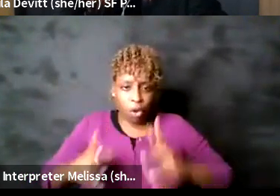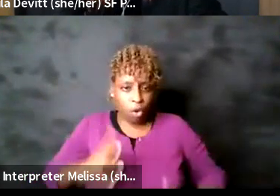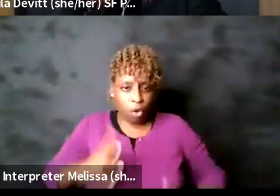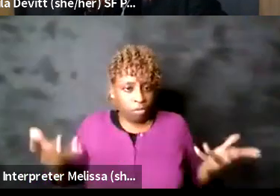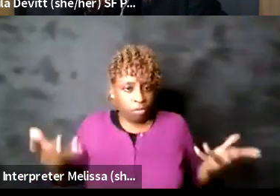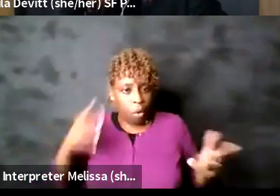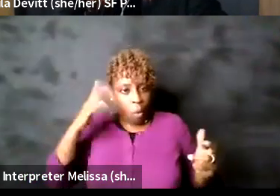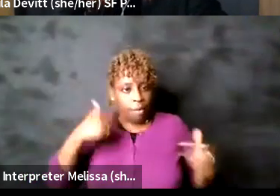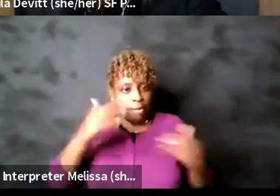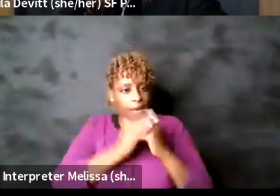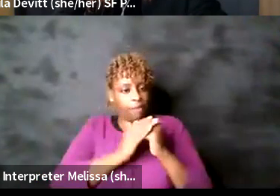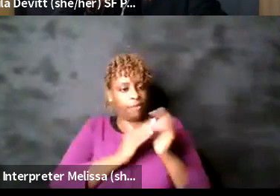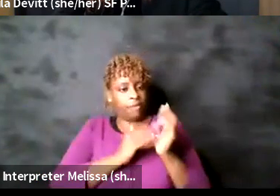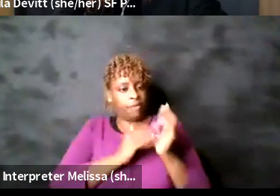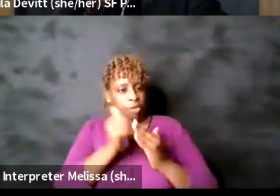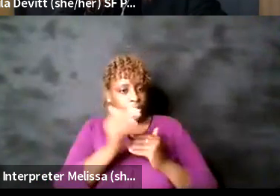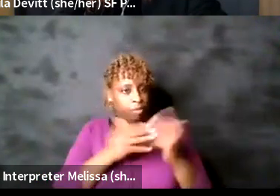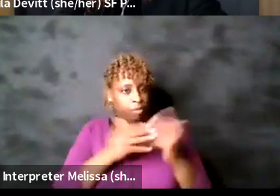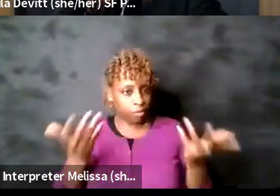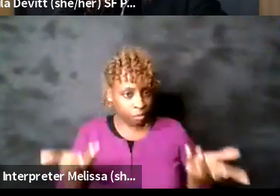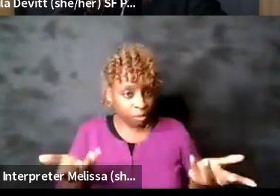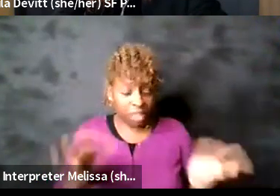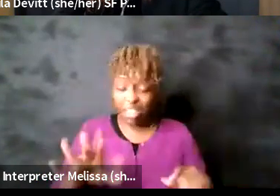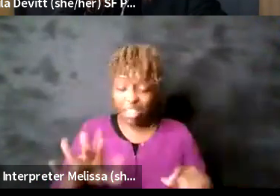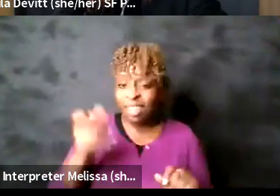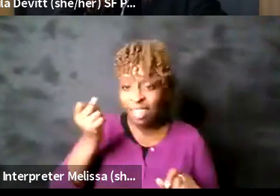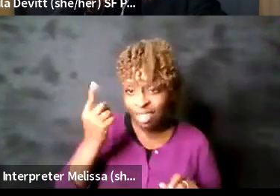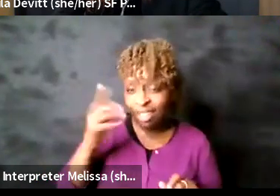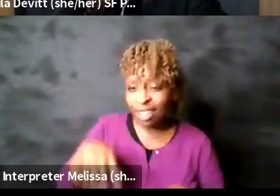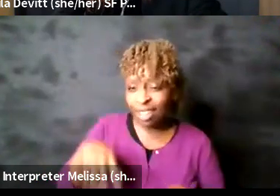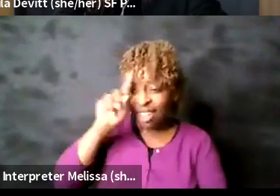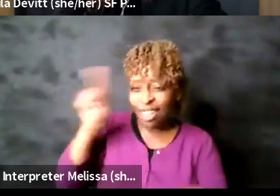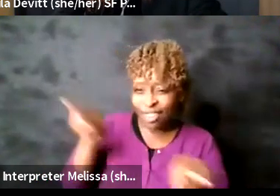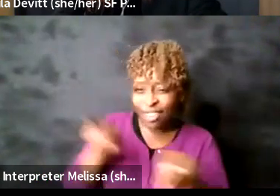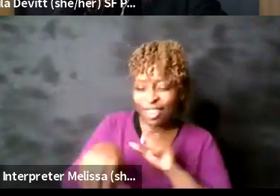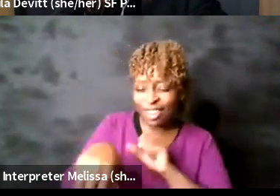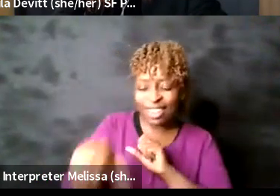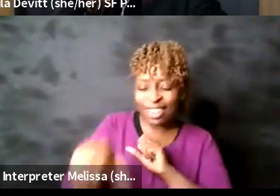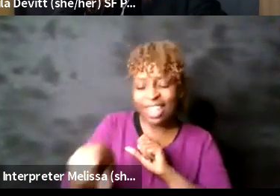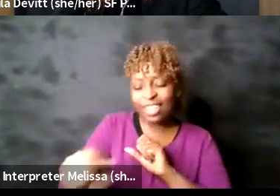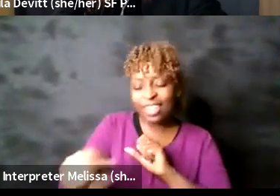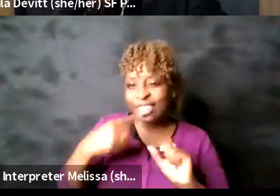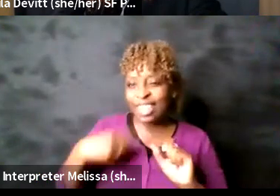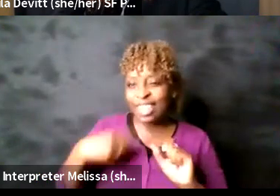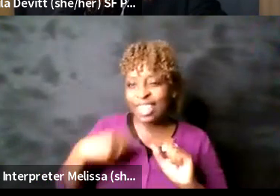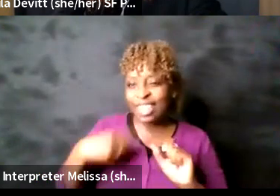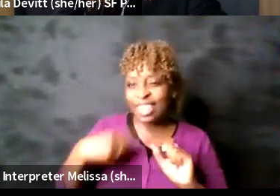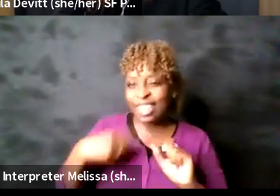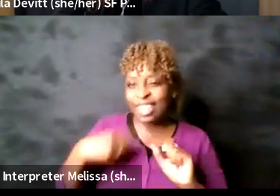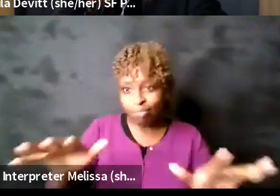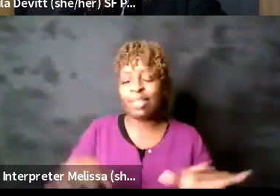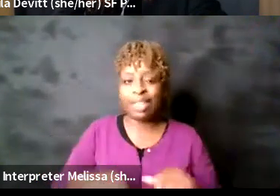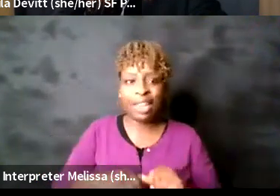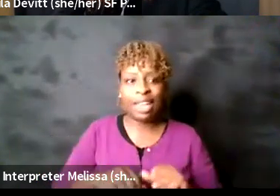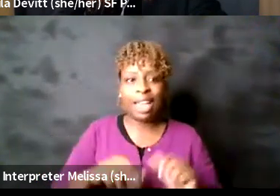i mean i totally agree with uh it has you know the history of that has absolutely bred this this dynamic of